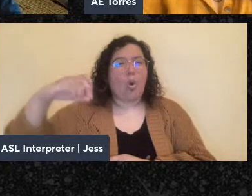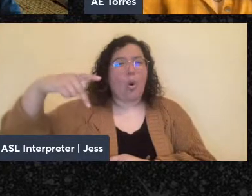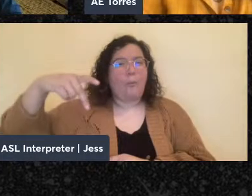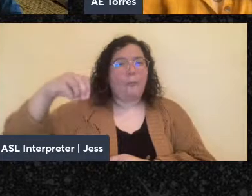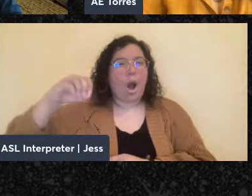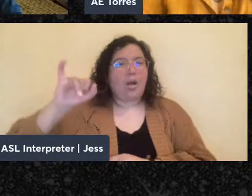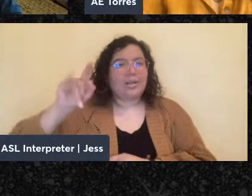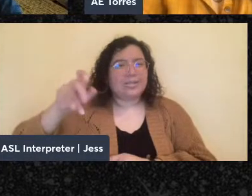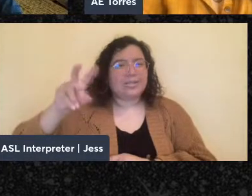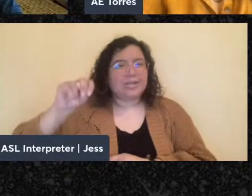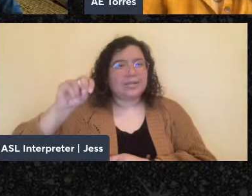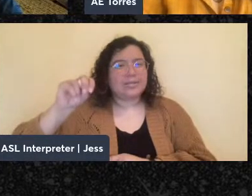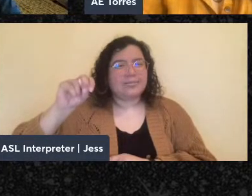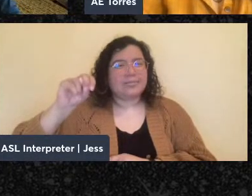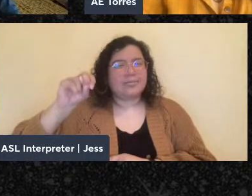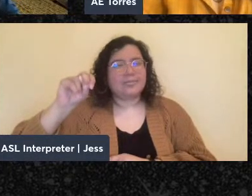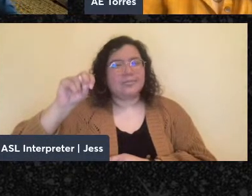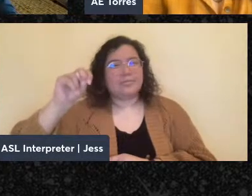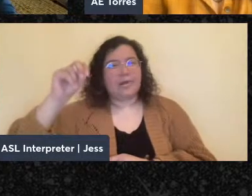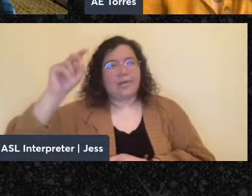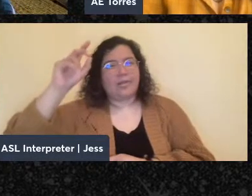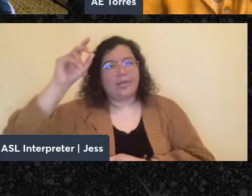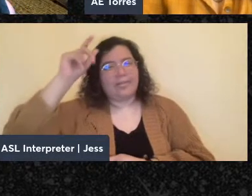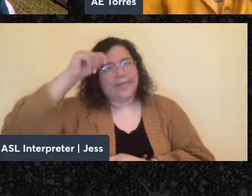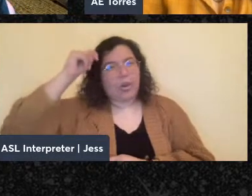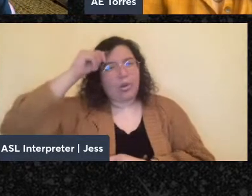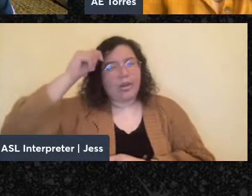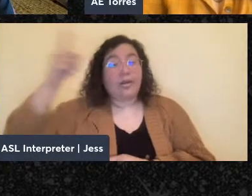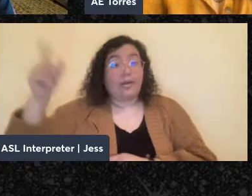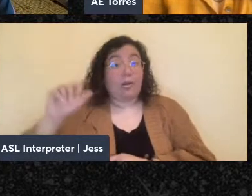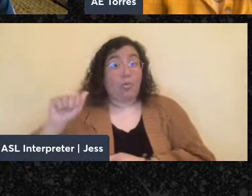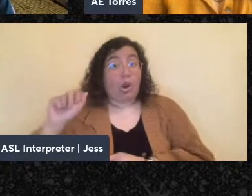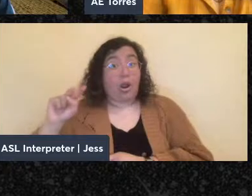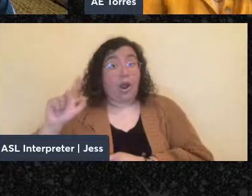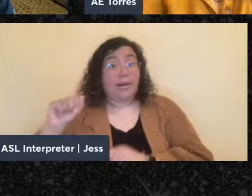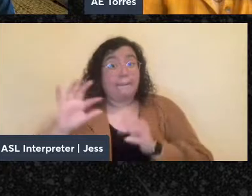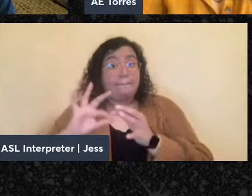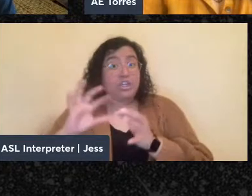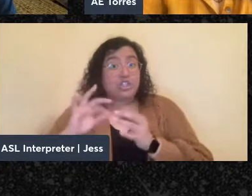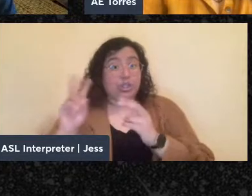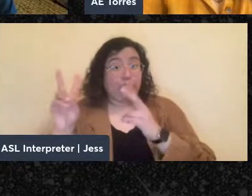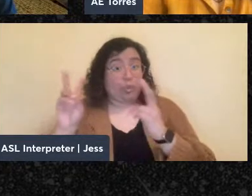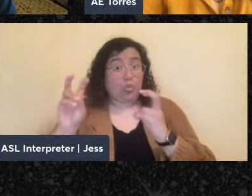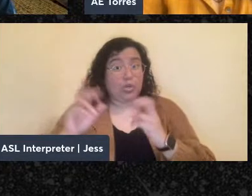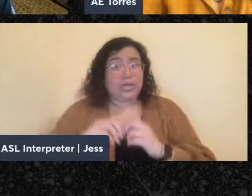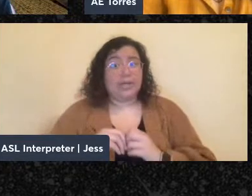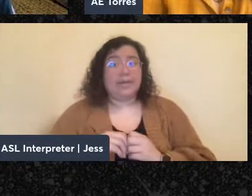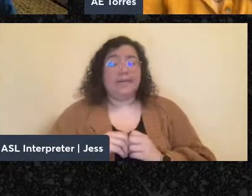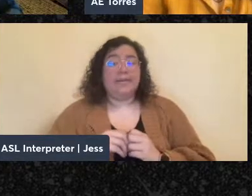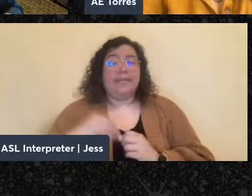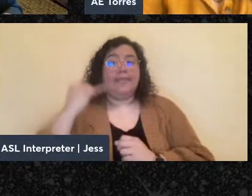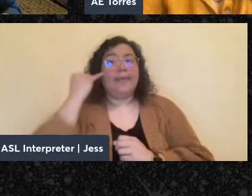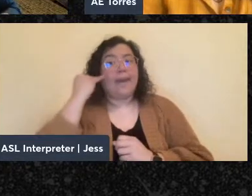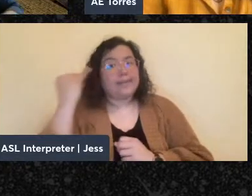Kropotkin quote that Anna mentioned and quoted, right, this idea that